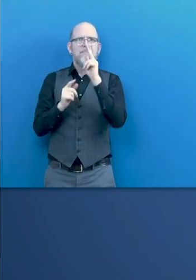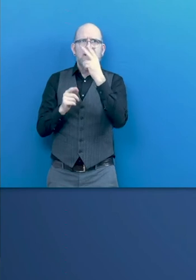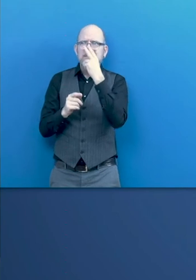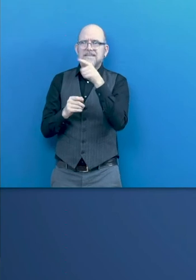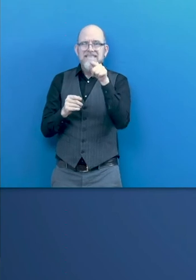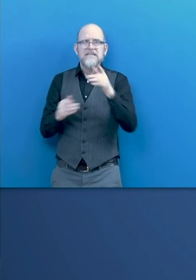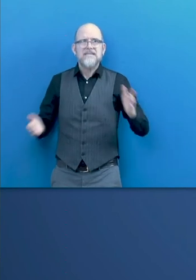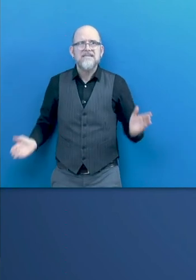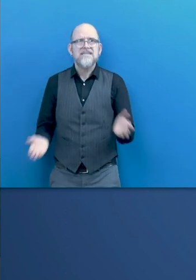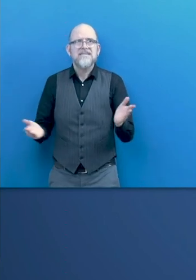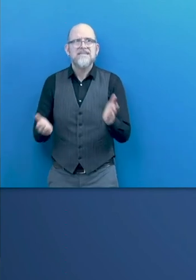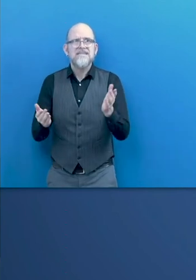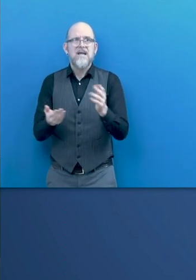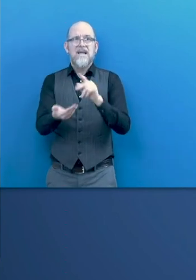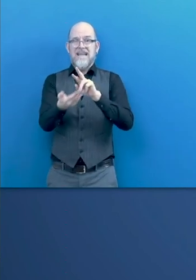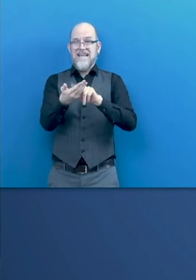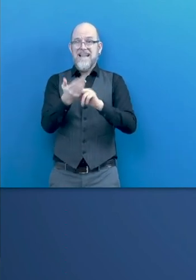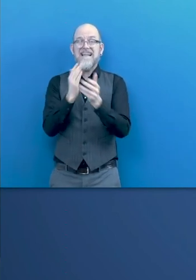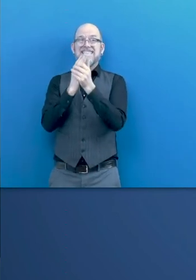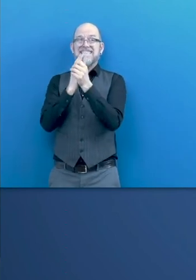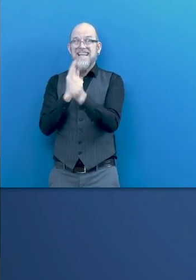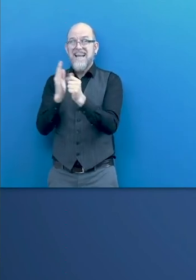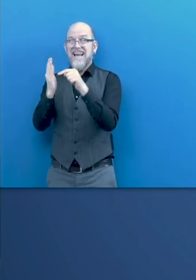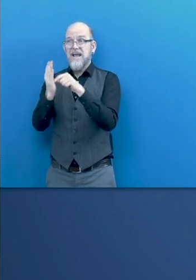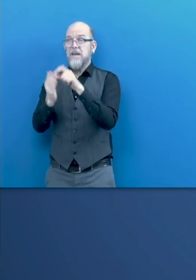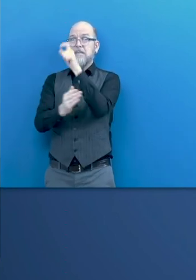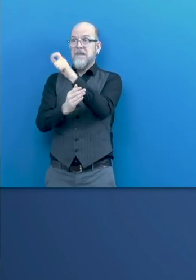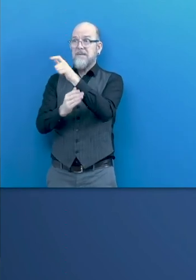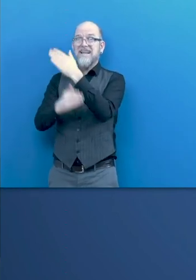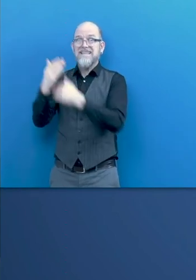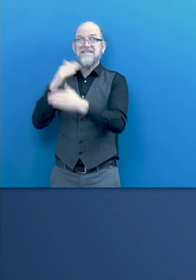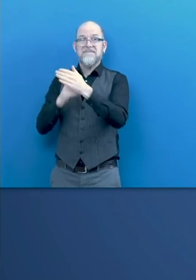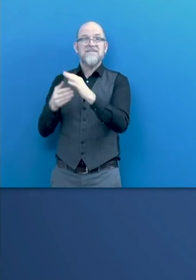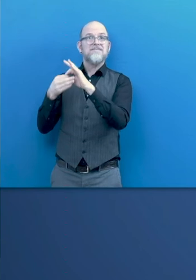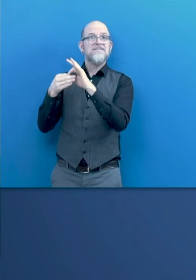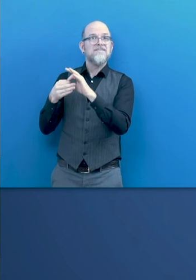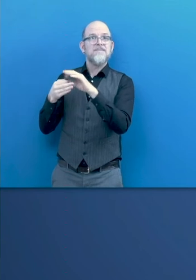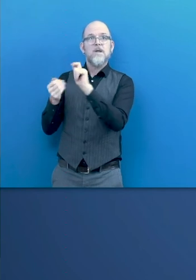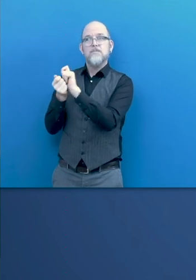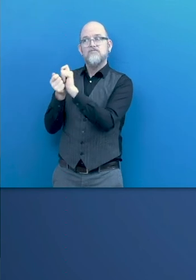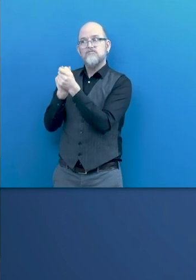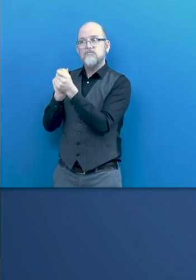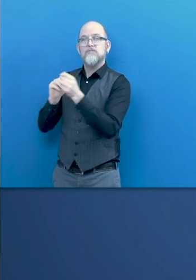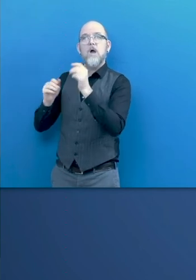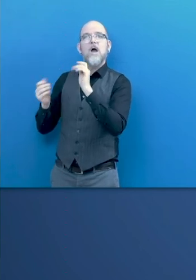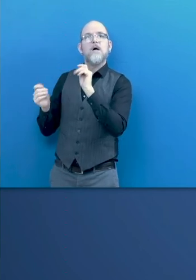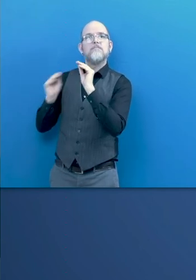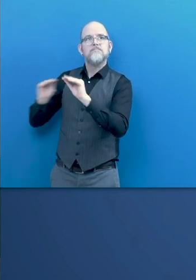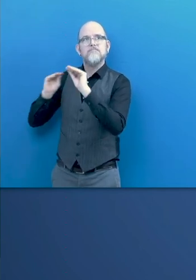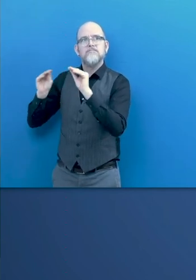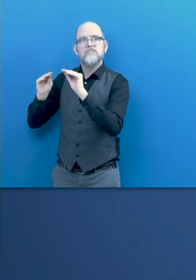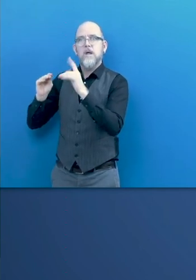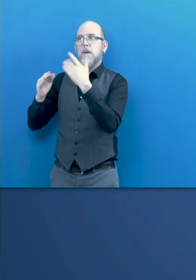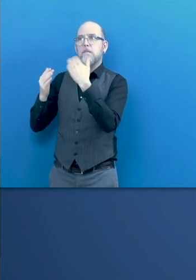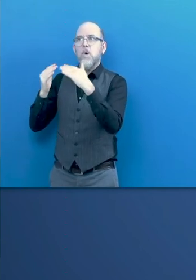disabilities, such as reskilling and upskilling people with disabilities to access new jobs and to be